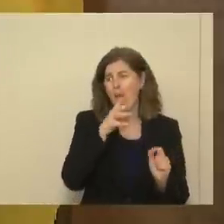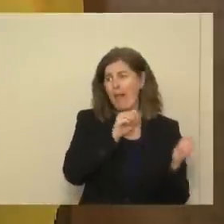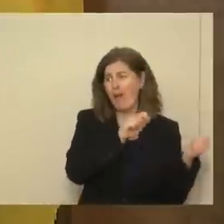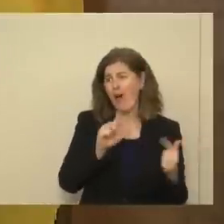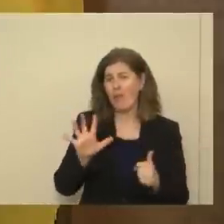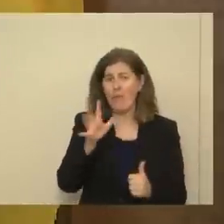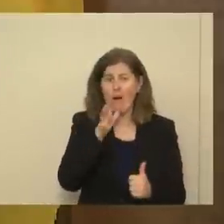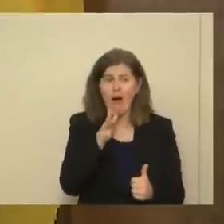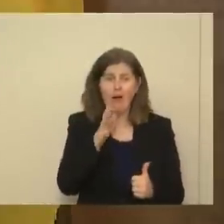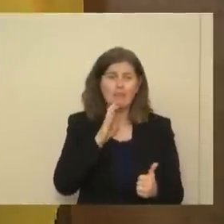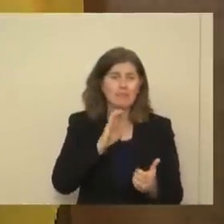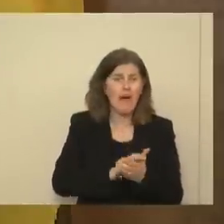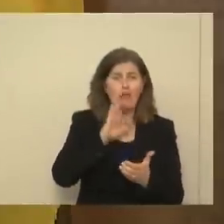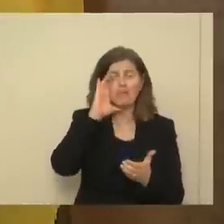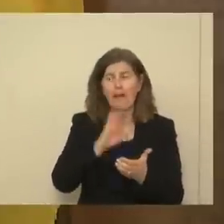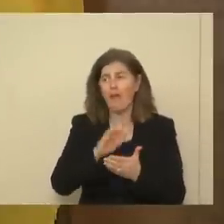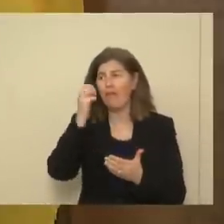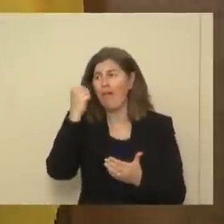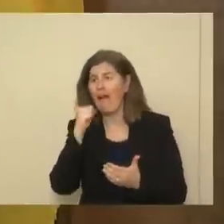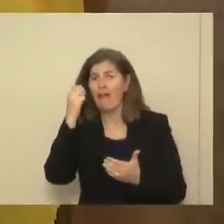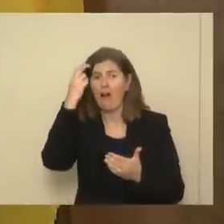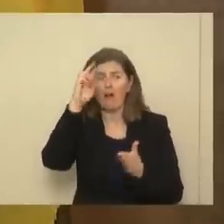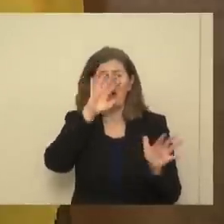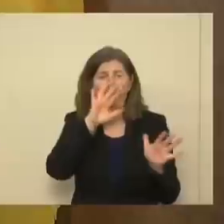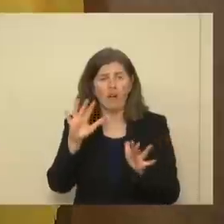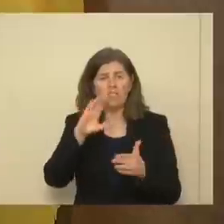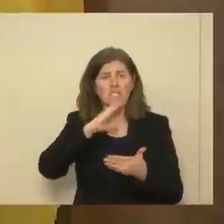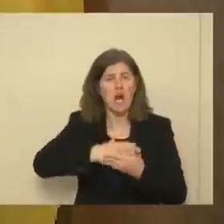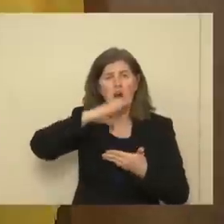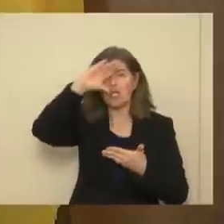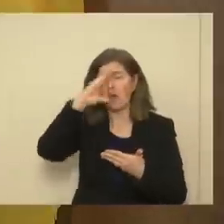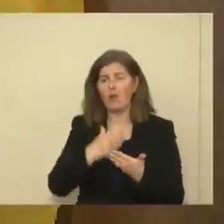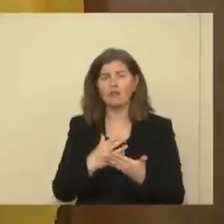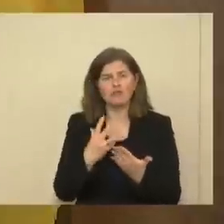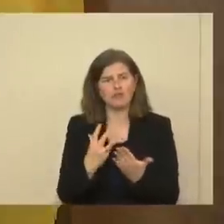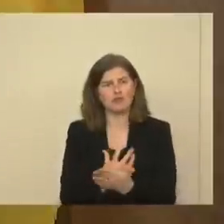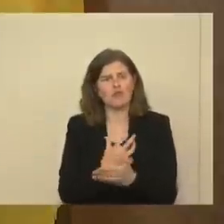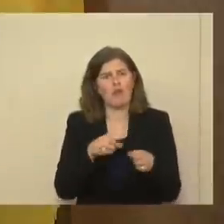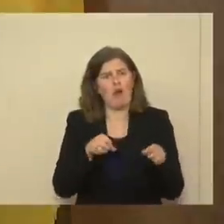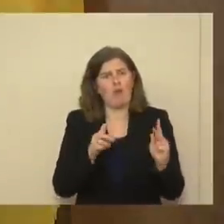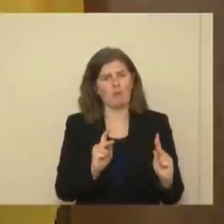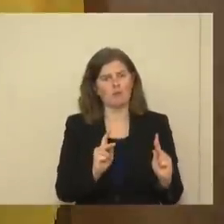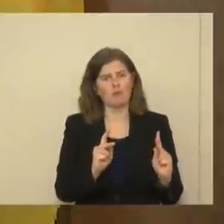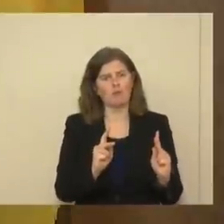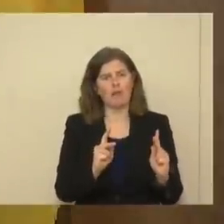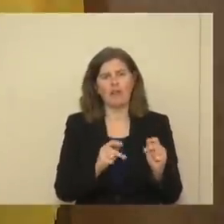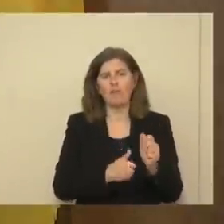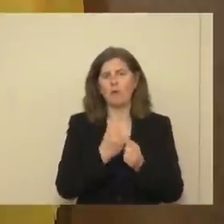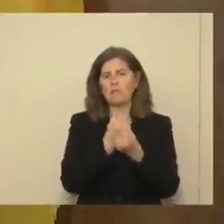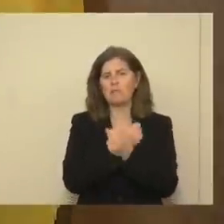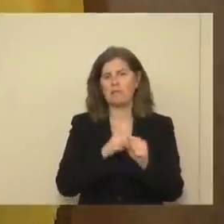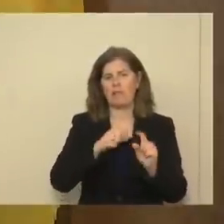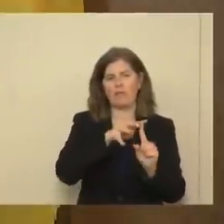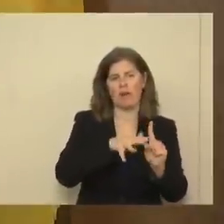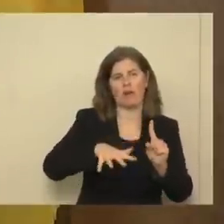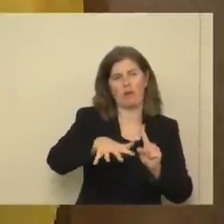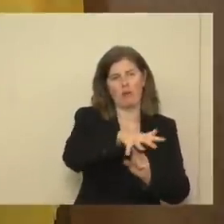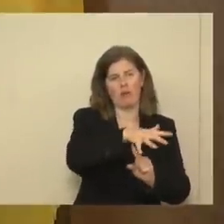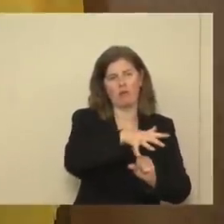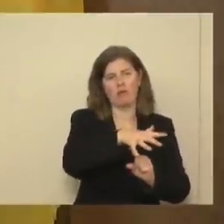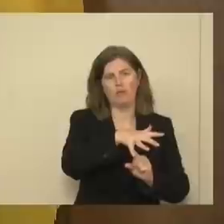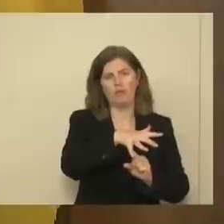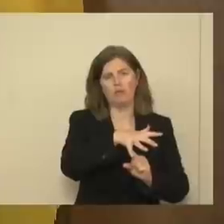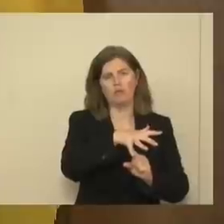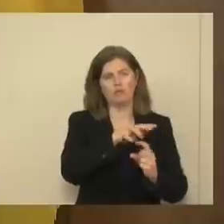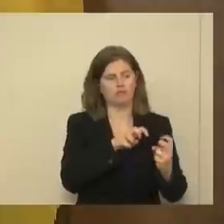and spouse and aunt and uncle, son or daughter, deserves an opportunity in the safest possible environment to get a